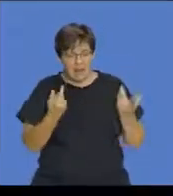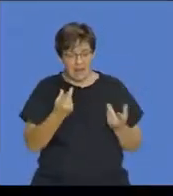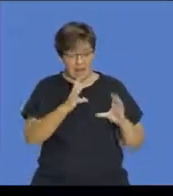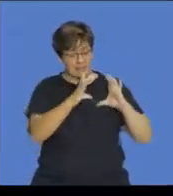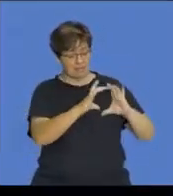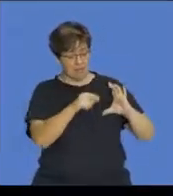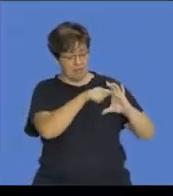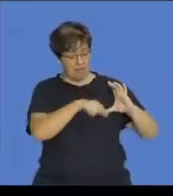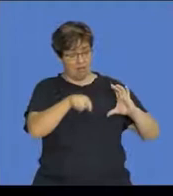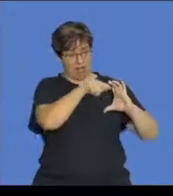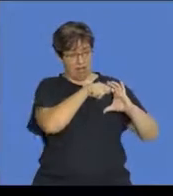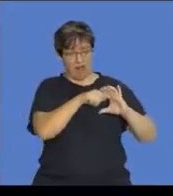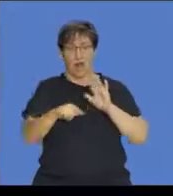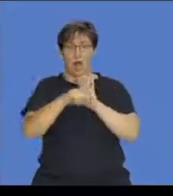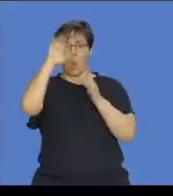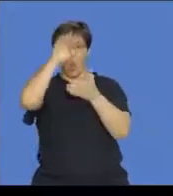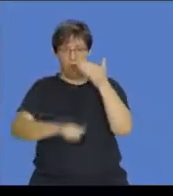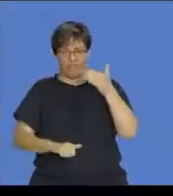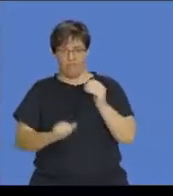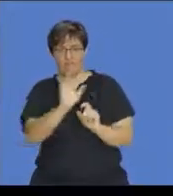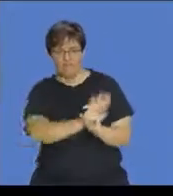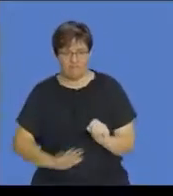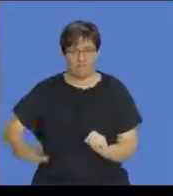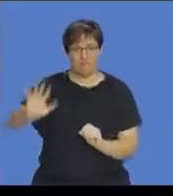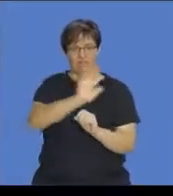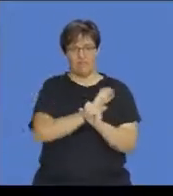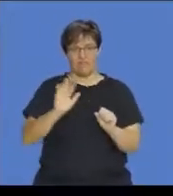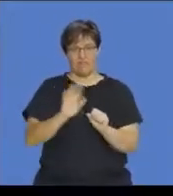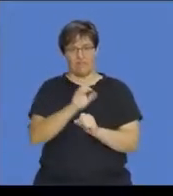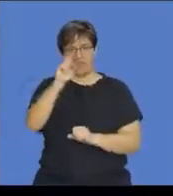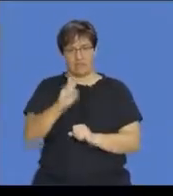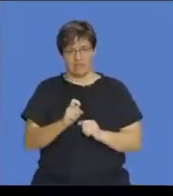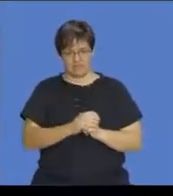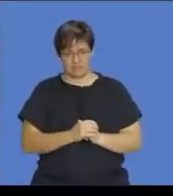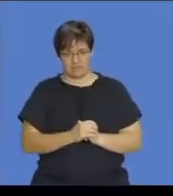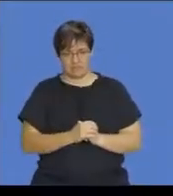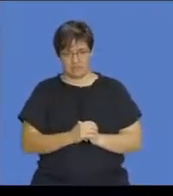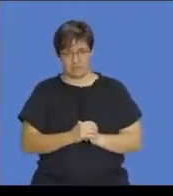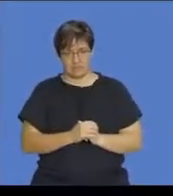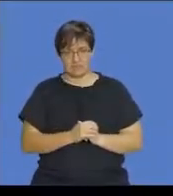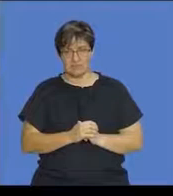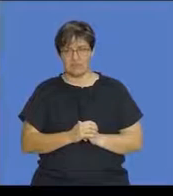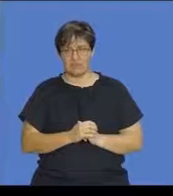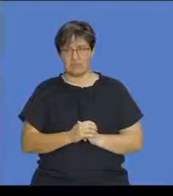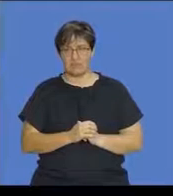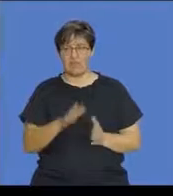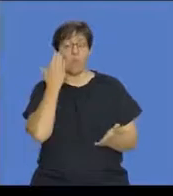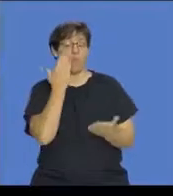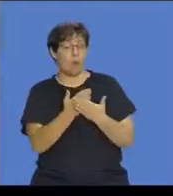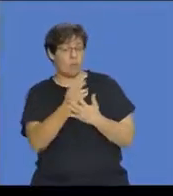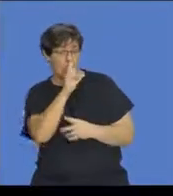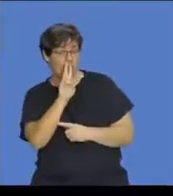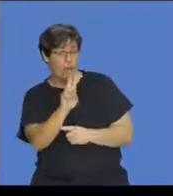sample space minus the number in X. And if we were to look at probability,